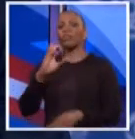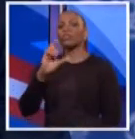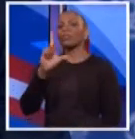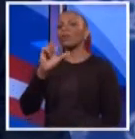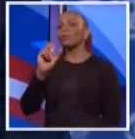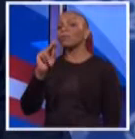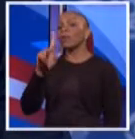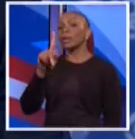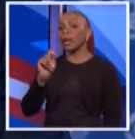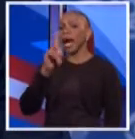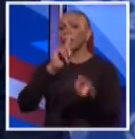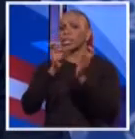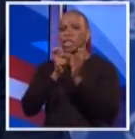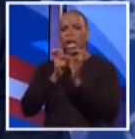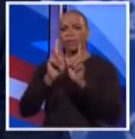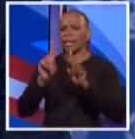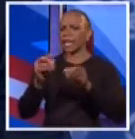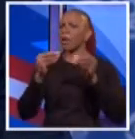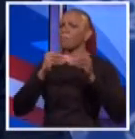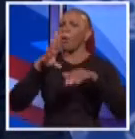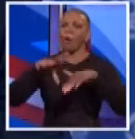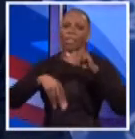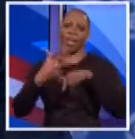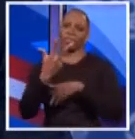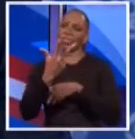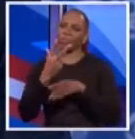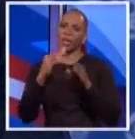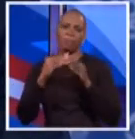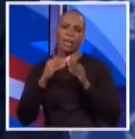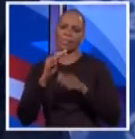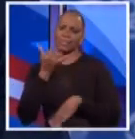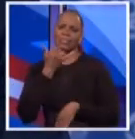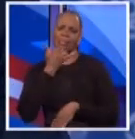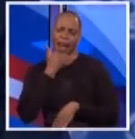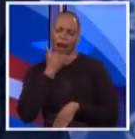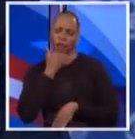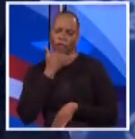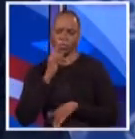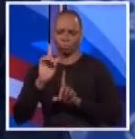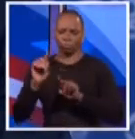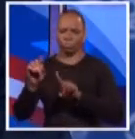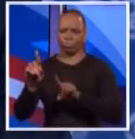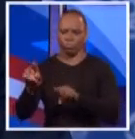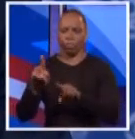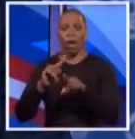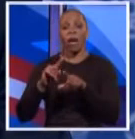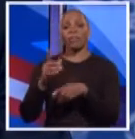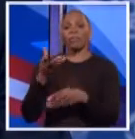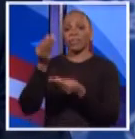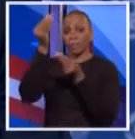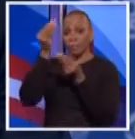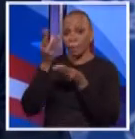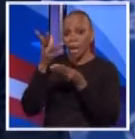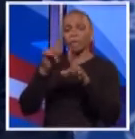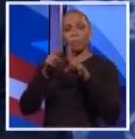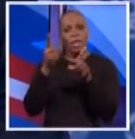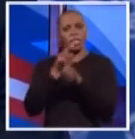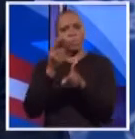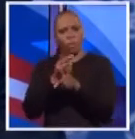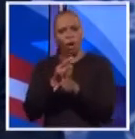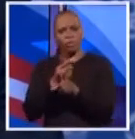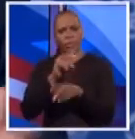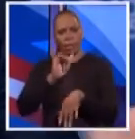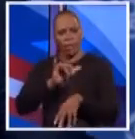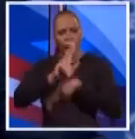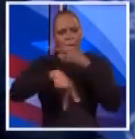I've attended way more than three meetings, Marsha. I think that's an error. We'll certainly get you the updated information, but it is appropriate to do that kind of work. Look,